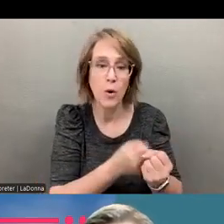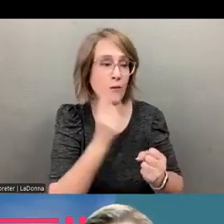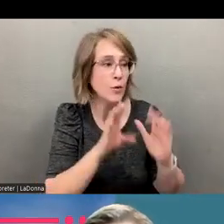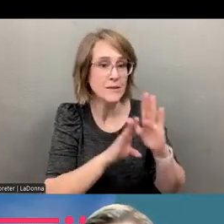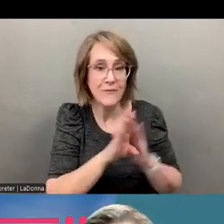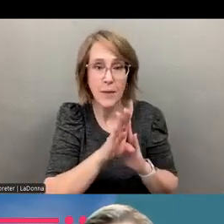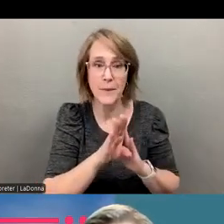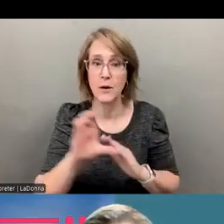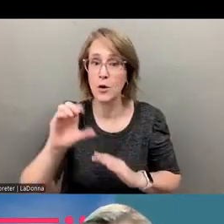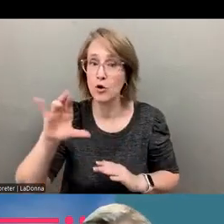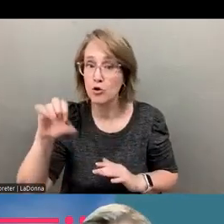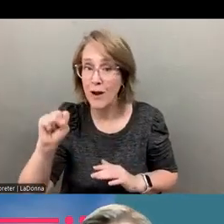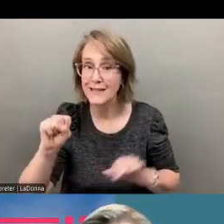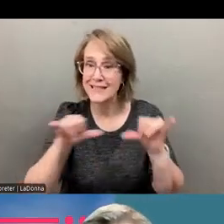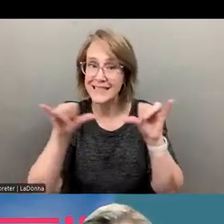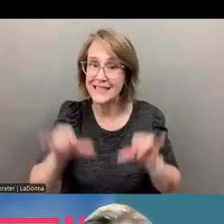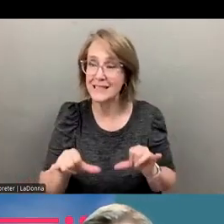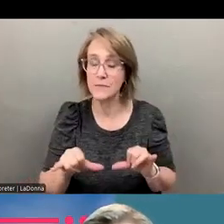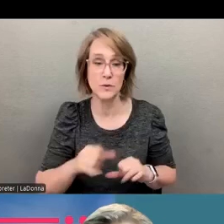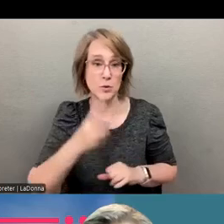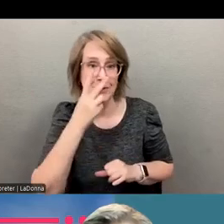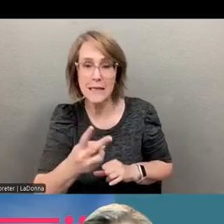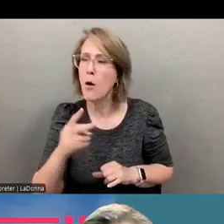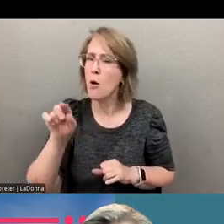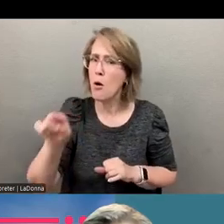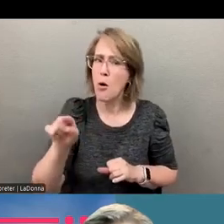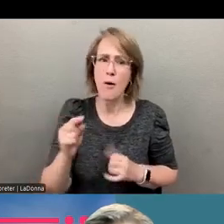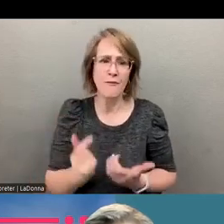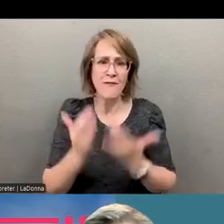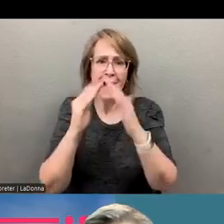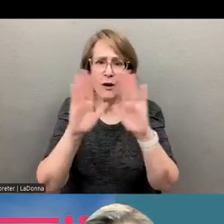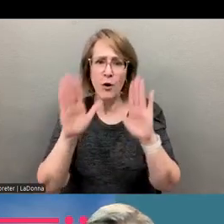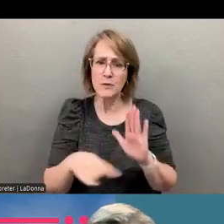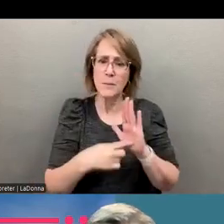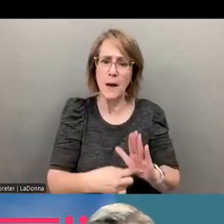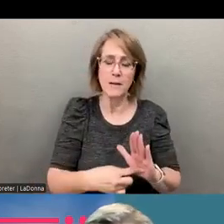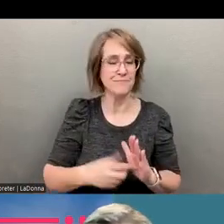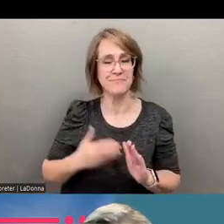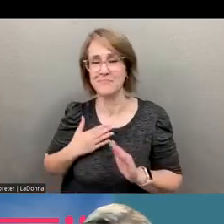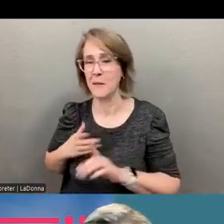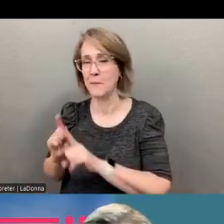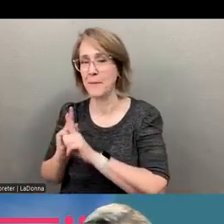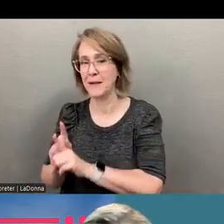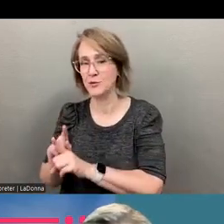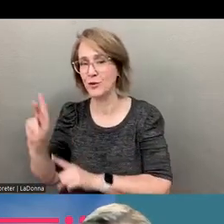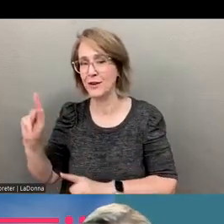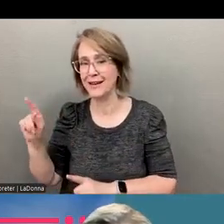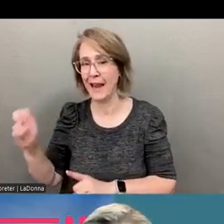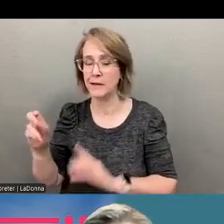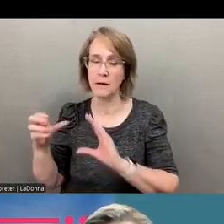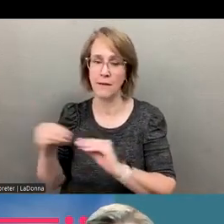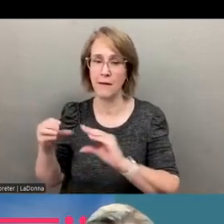crisis systems. It was great to be on this call today to hear about the firehouse model. You know, it's something that my mentor Kate Aurelius preached about all the time,